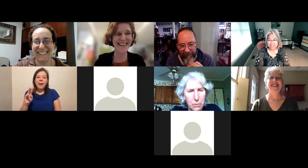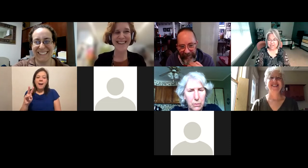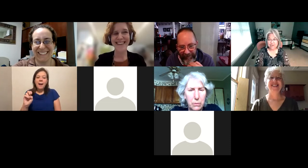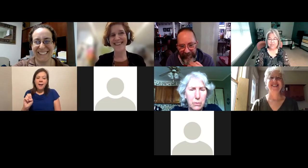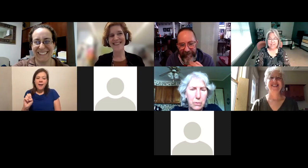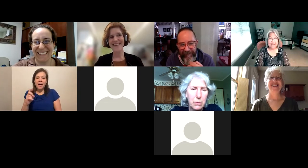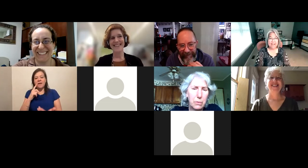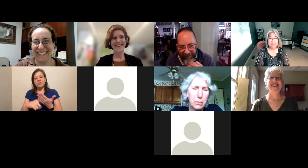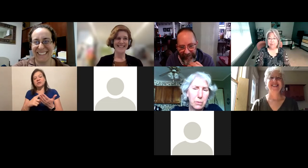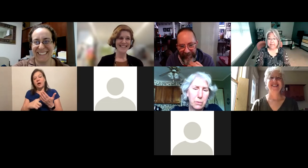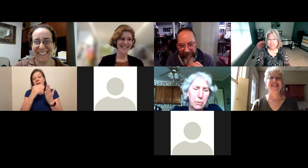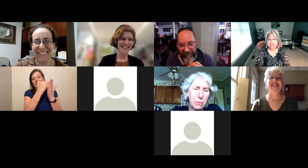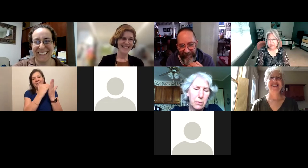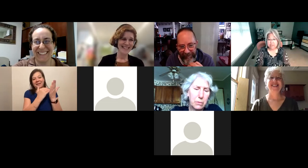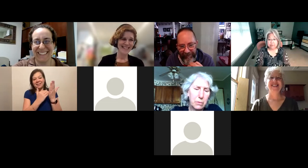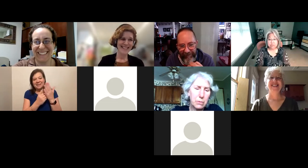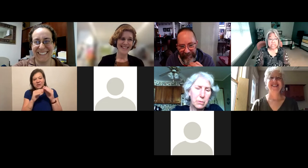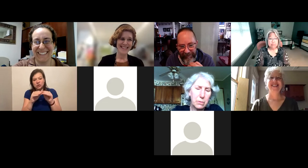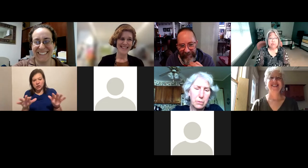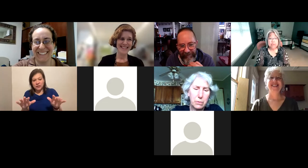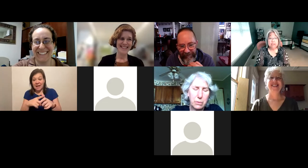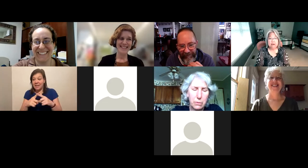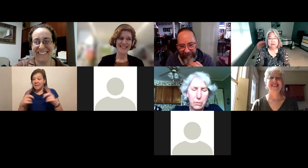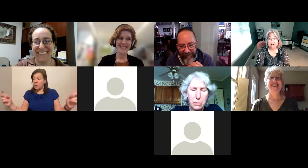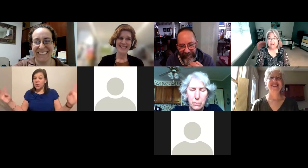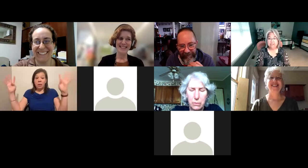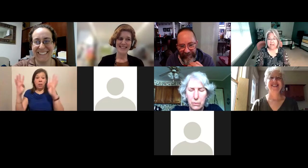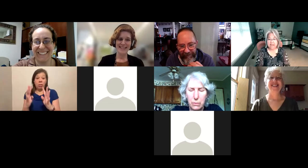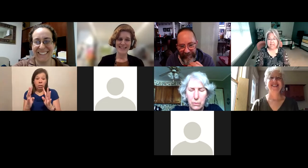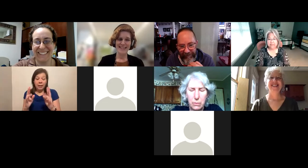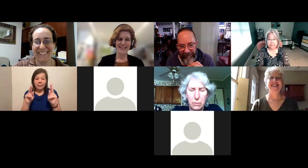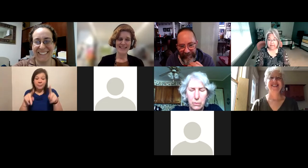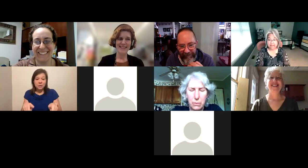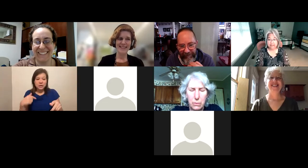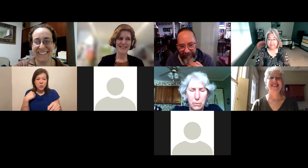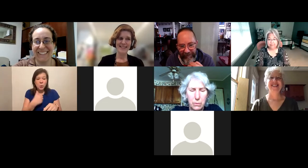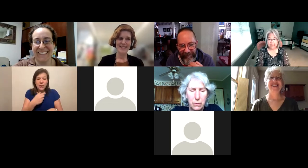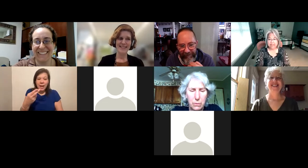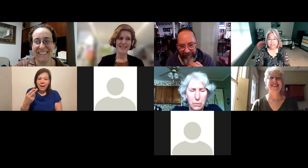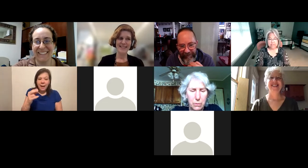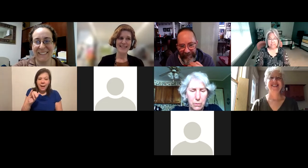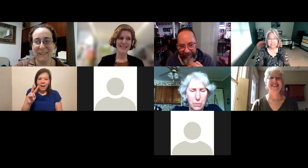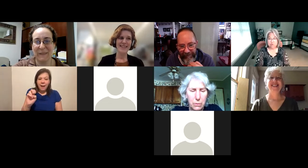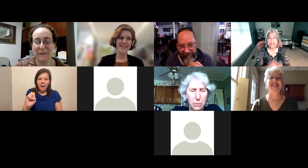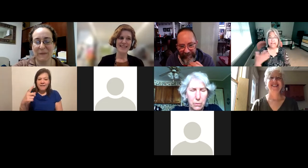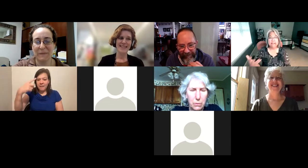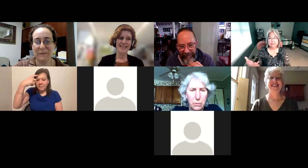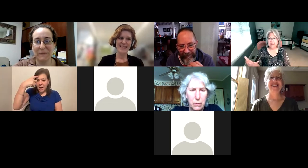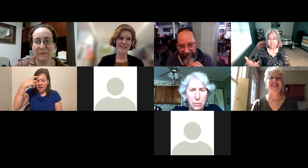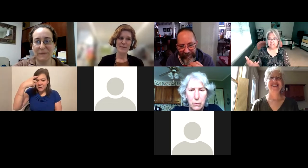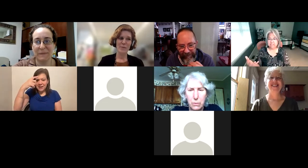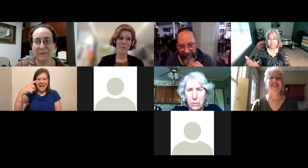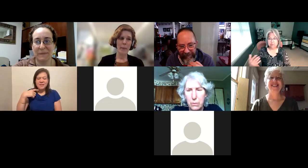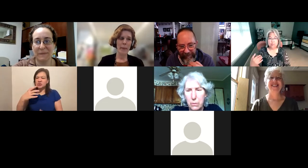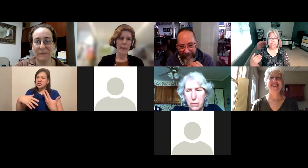about the listserv. And when we get together in person, we really are kind of a hive mind. And there's this organic